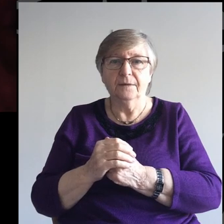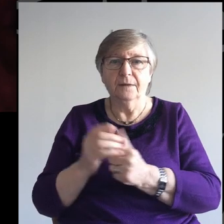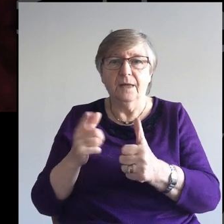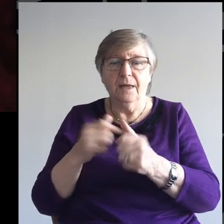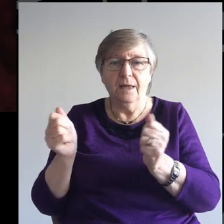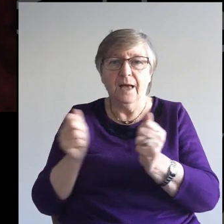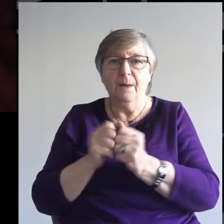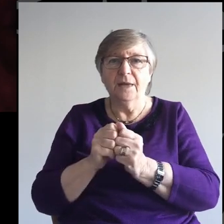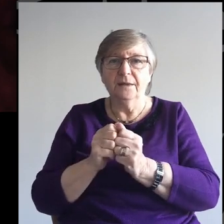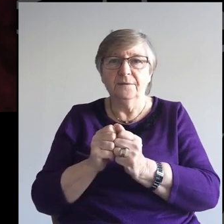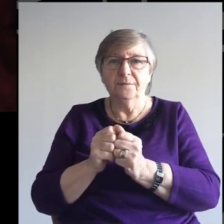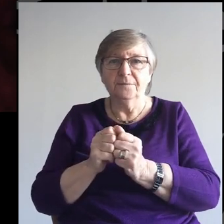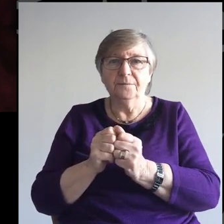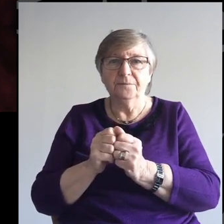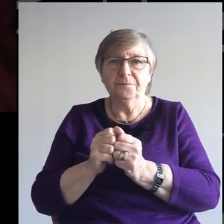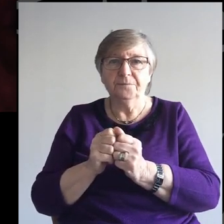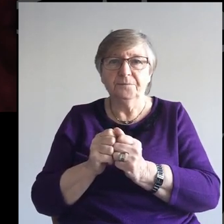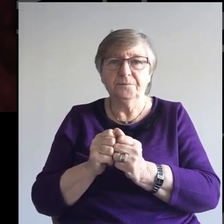Amen.